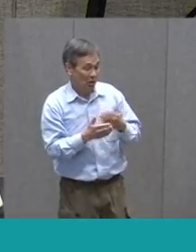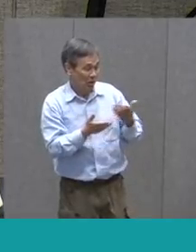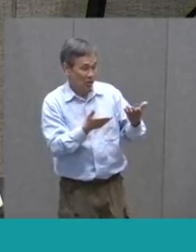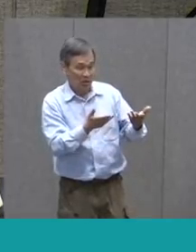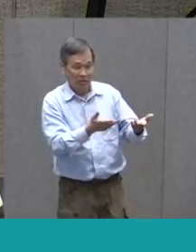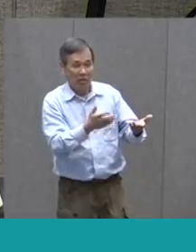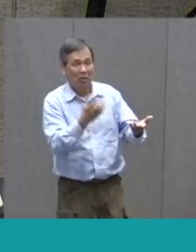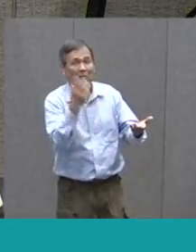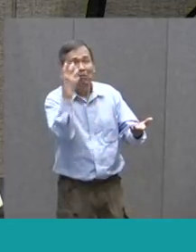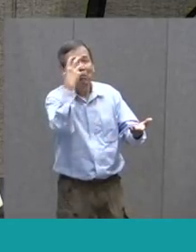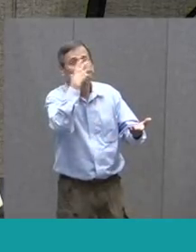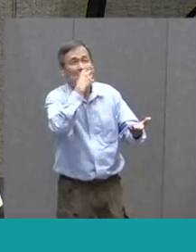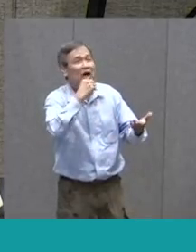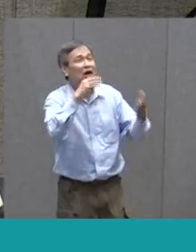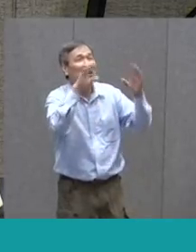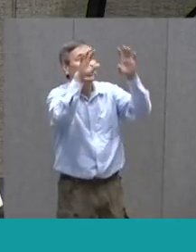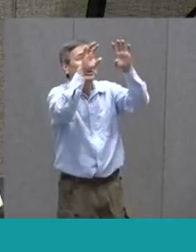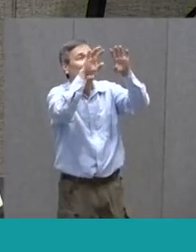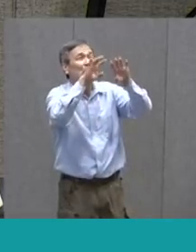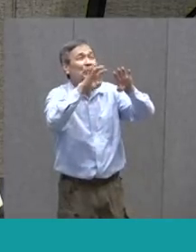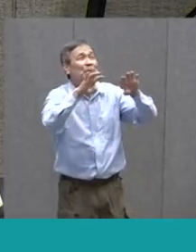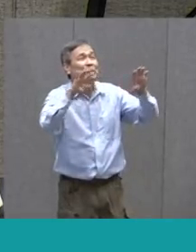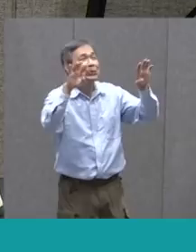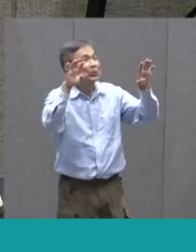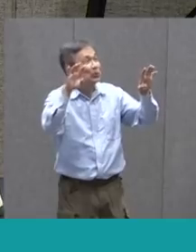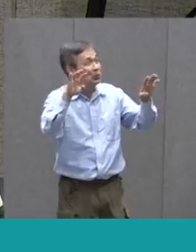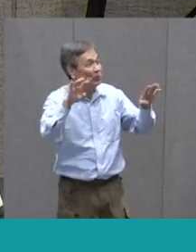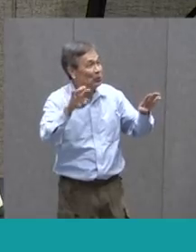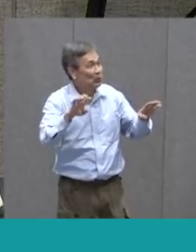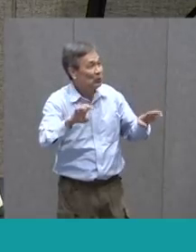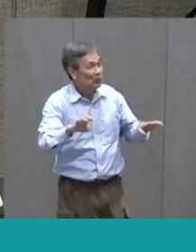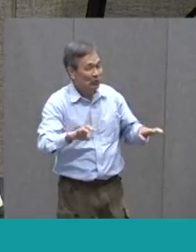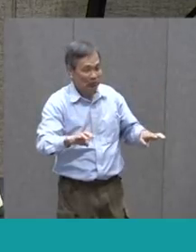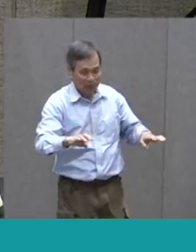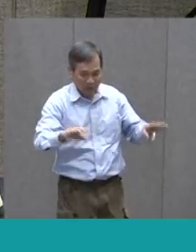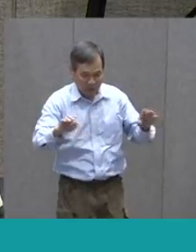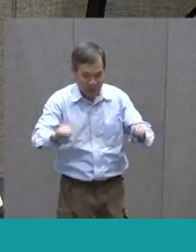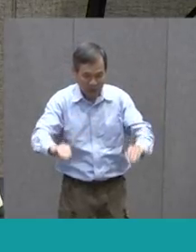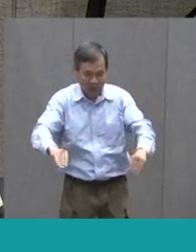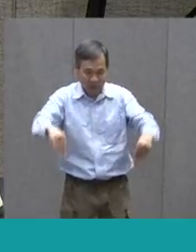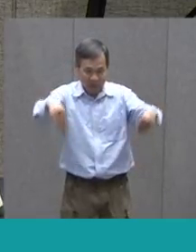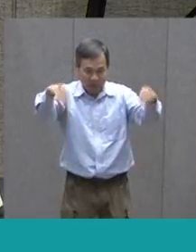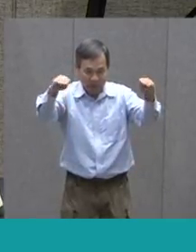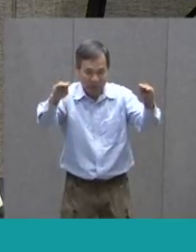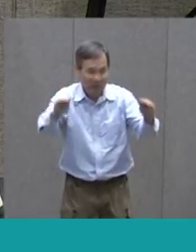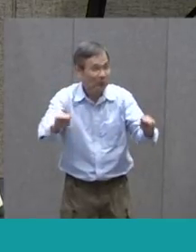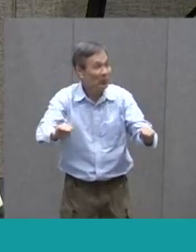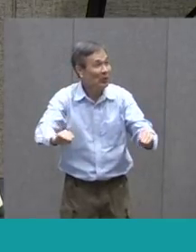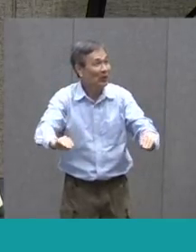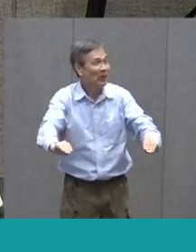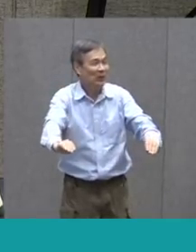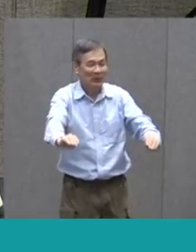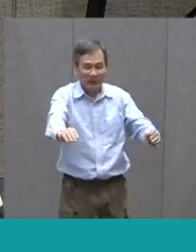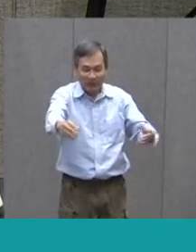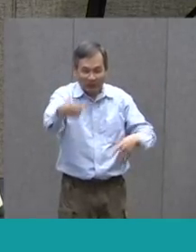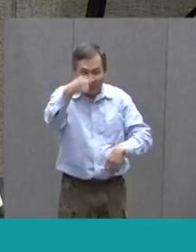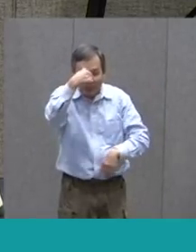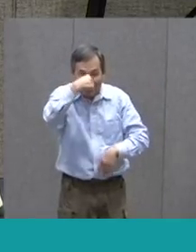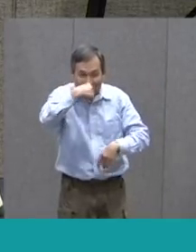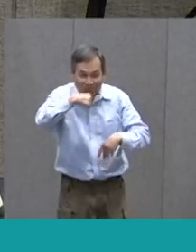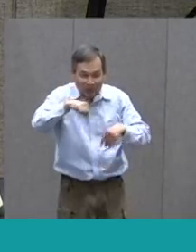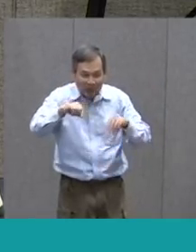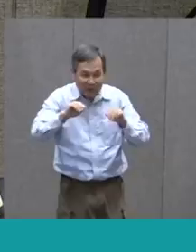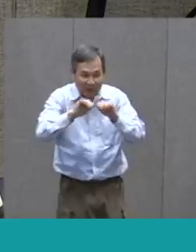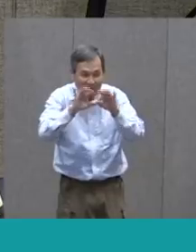are pretty curtains drawn around. The sheets are fine and thin. And if you like